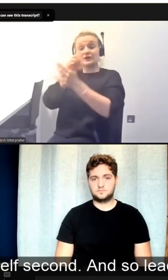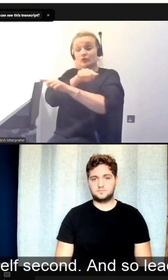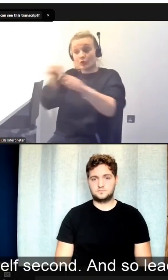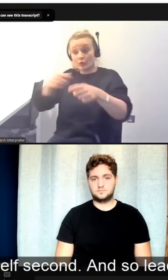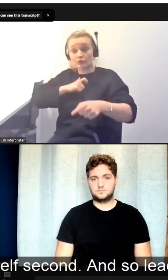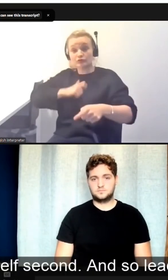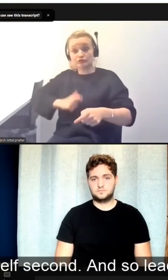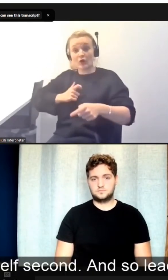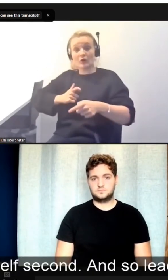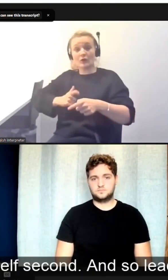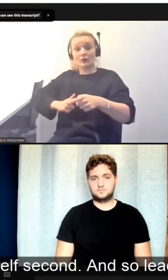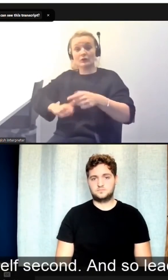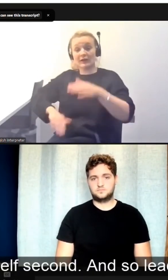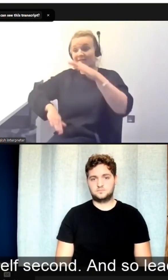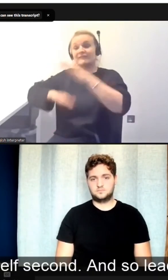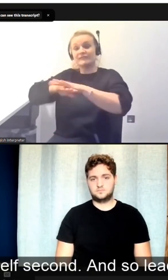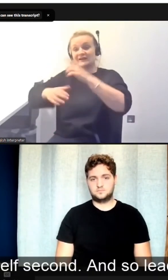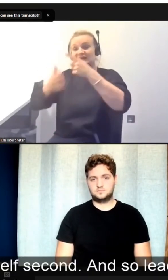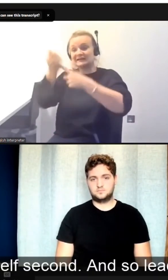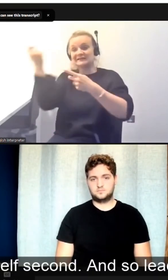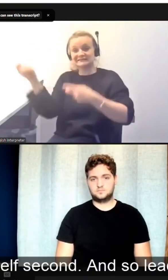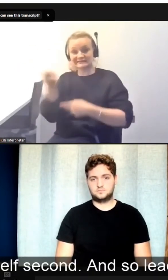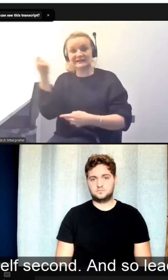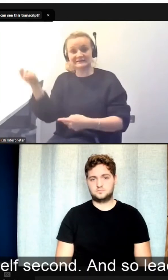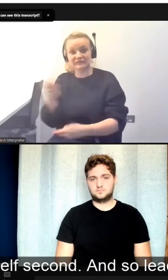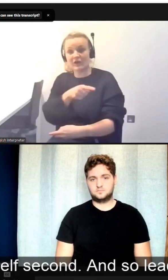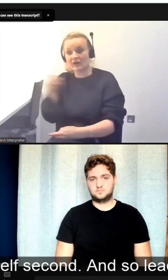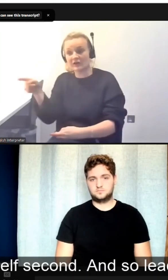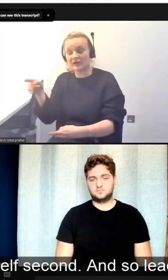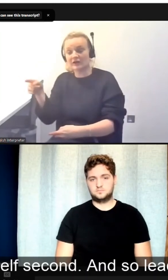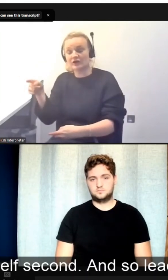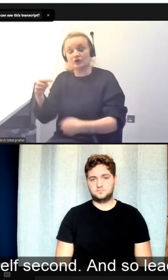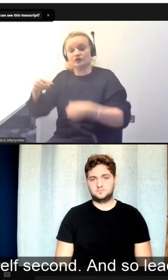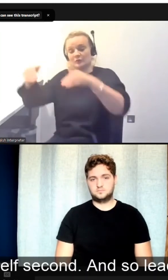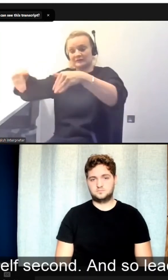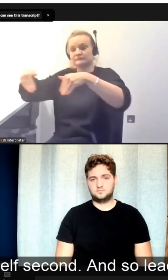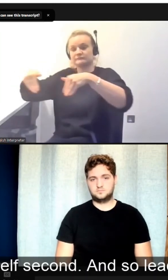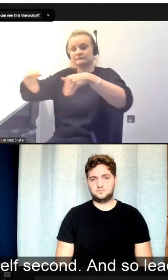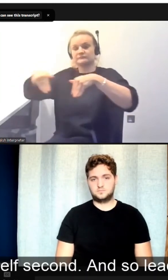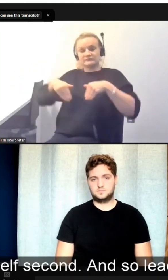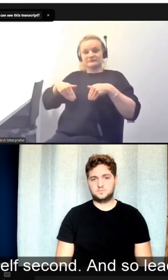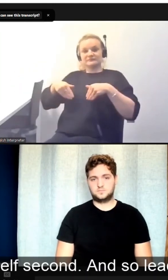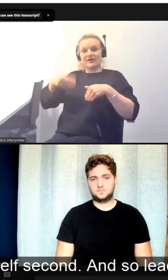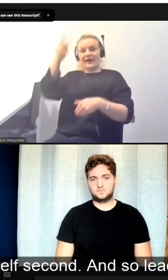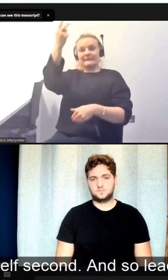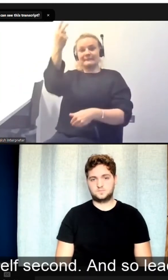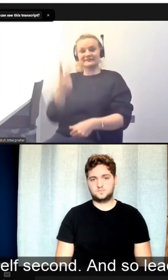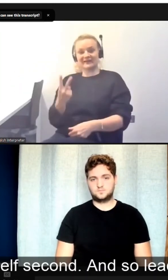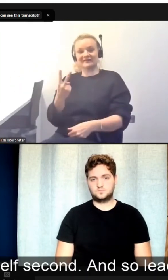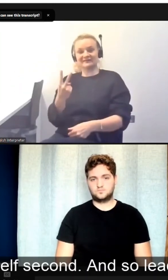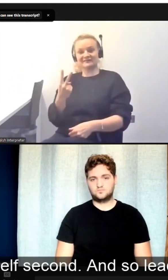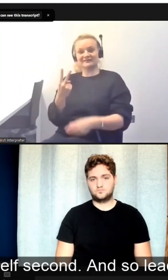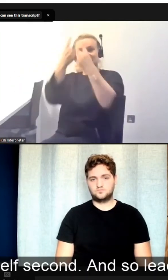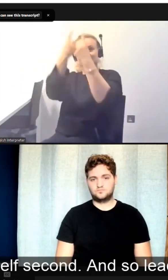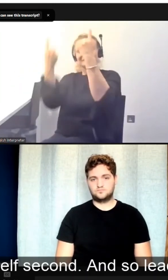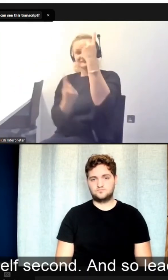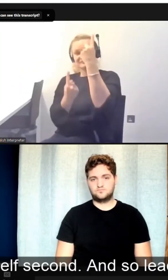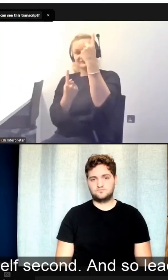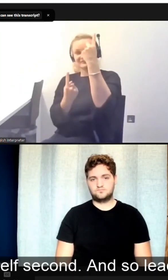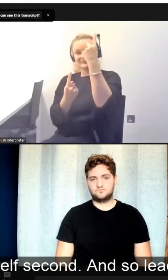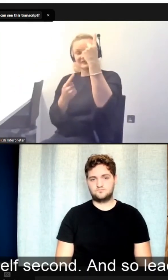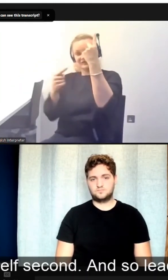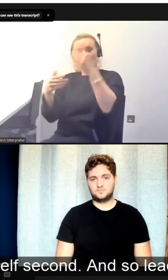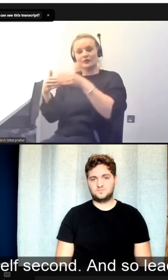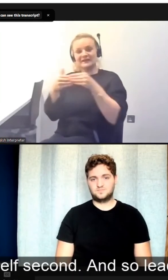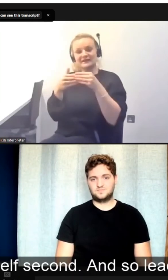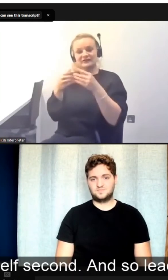So that actually involves putting yourself second. And so leadership isn't about me. It's not